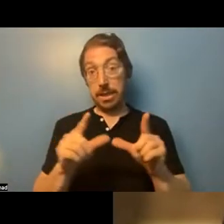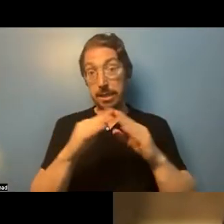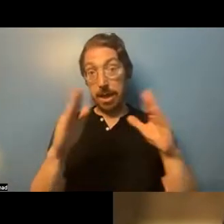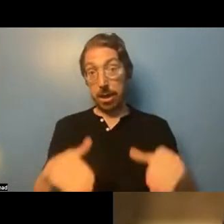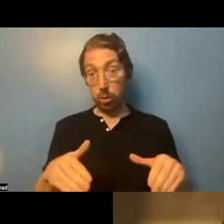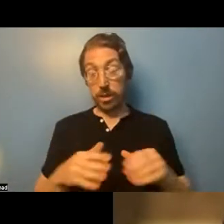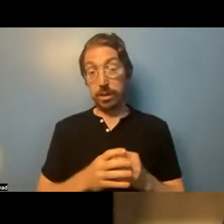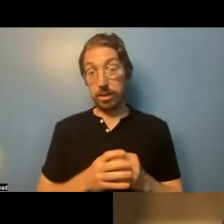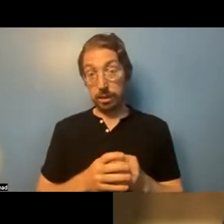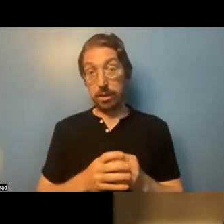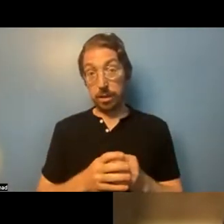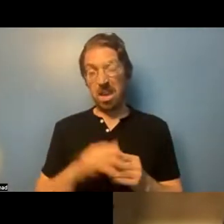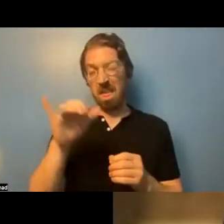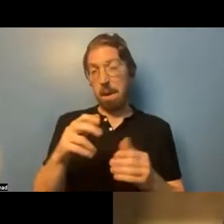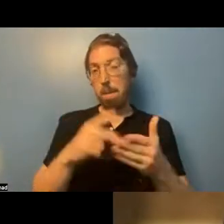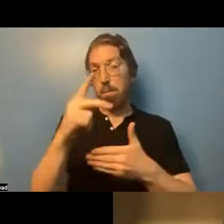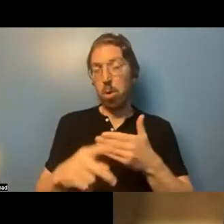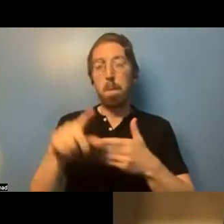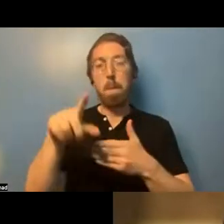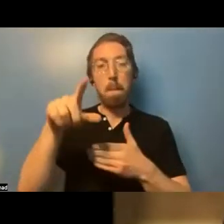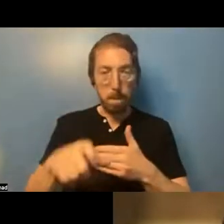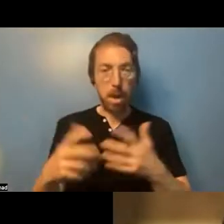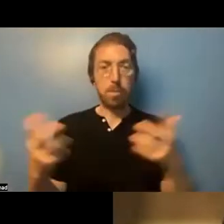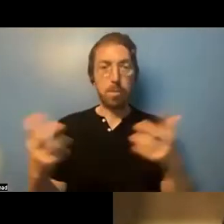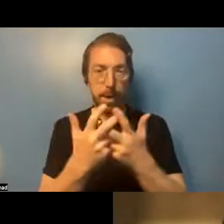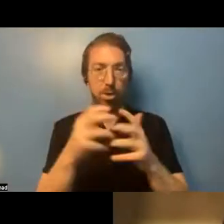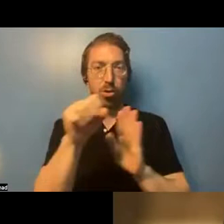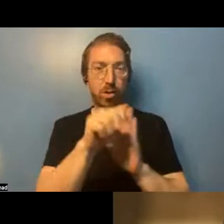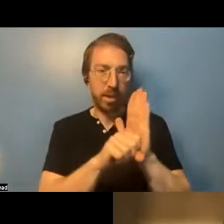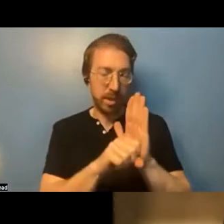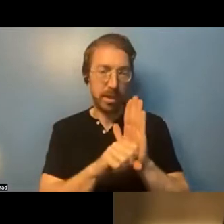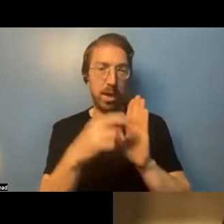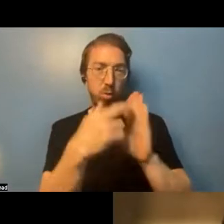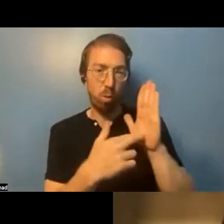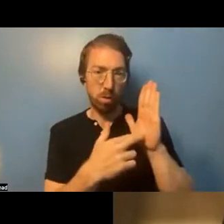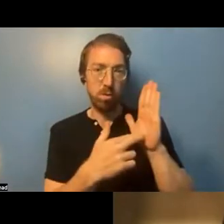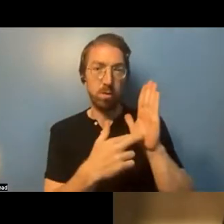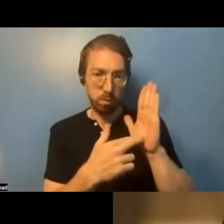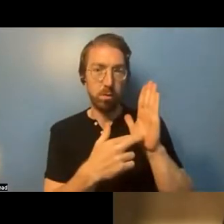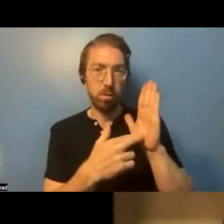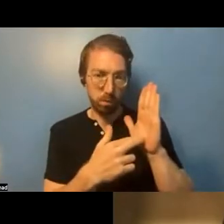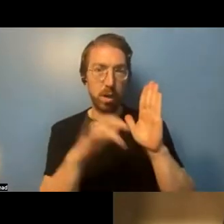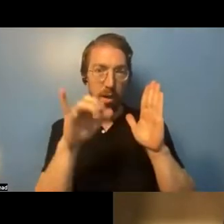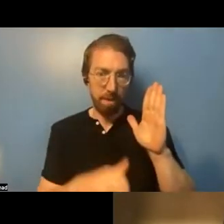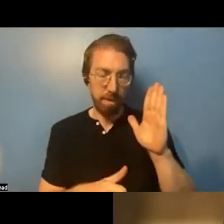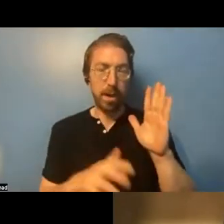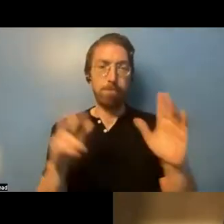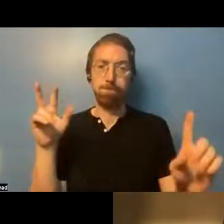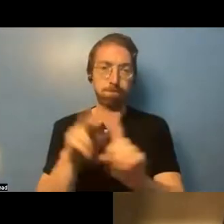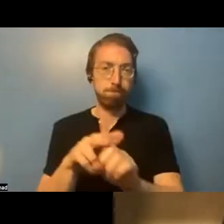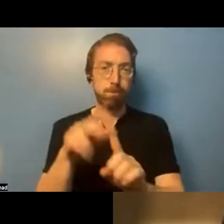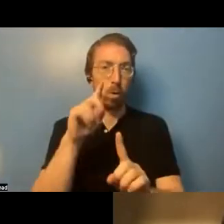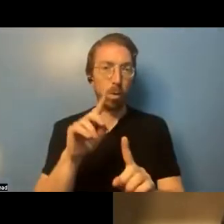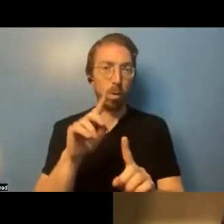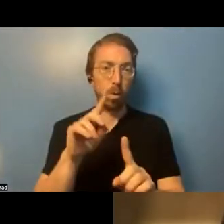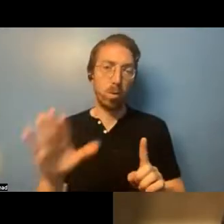to comply with state regulations. So those state regulations apply regardless of where in New York State